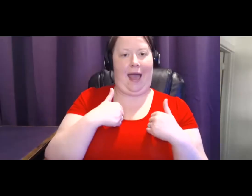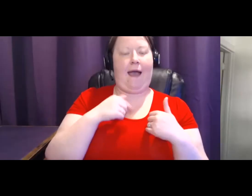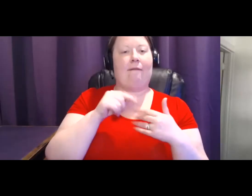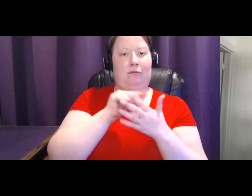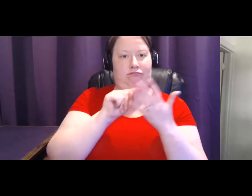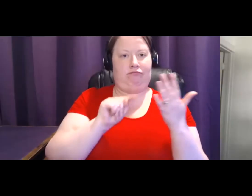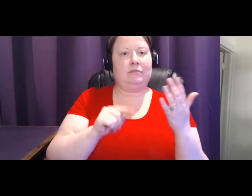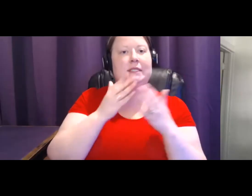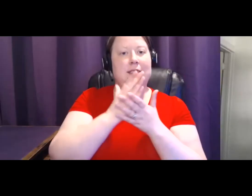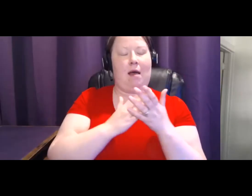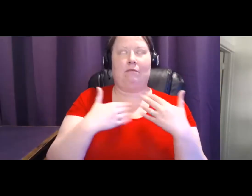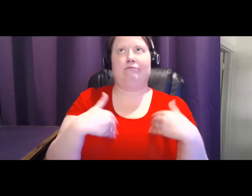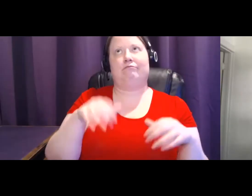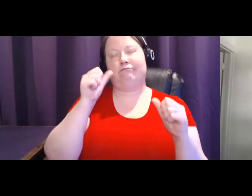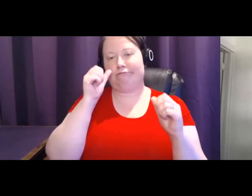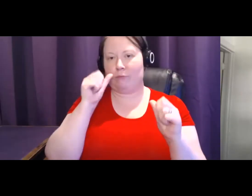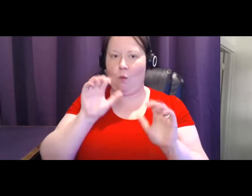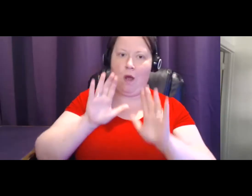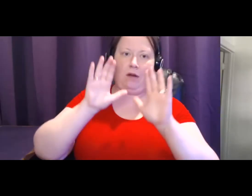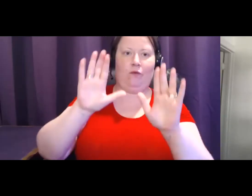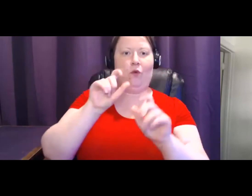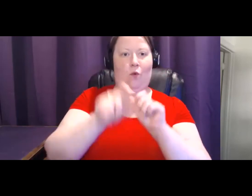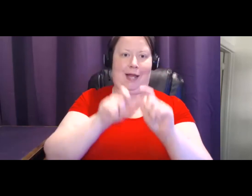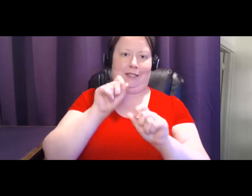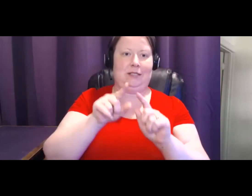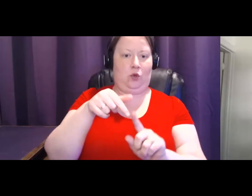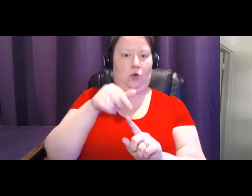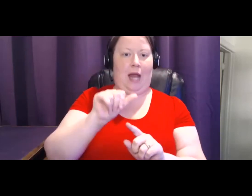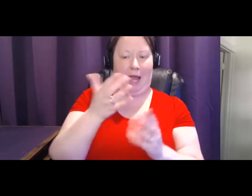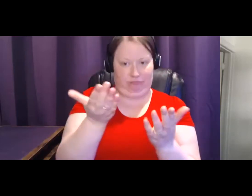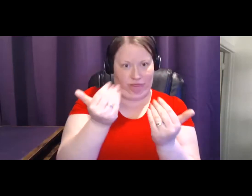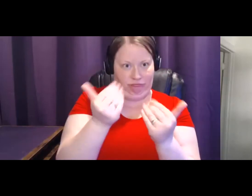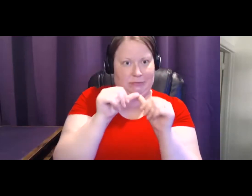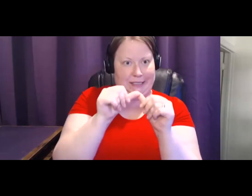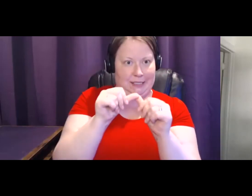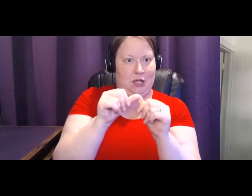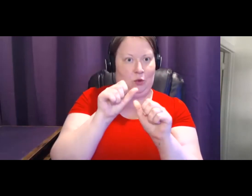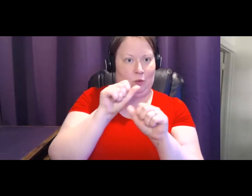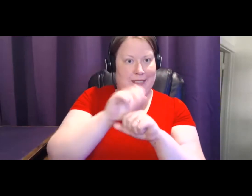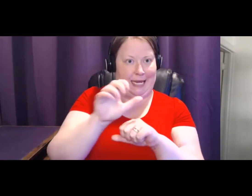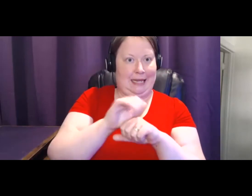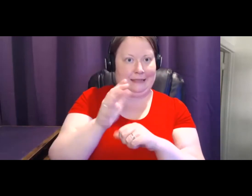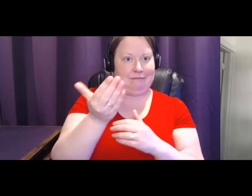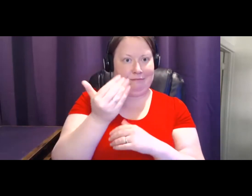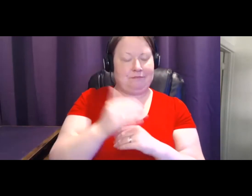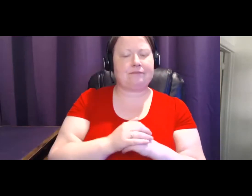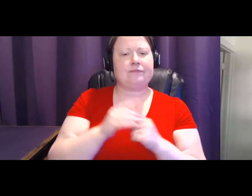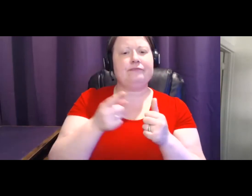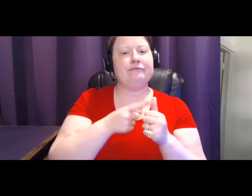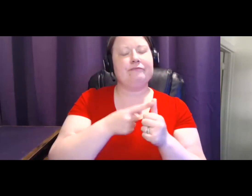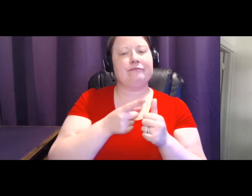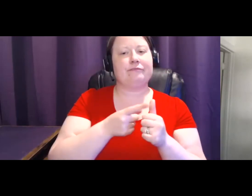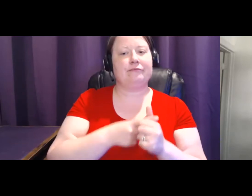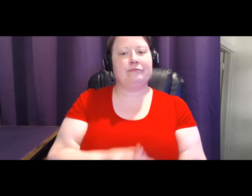questions in the in the Q&A. Keep them coming. And so let me start with